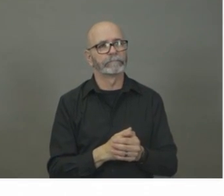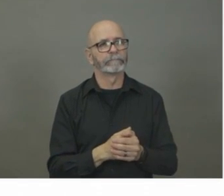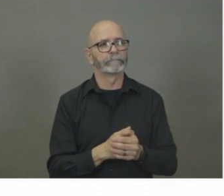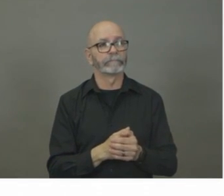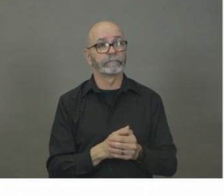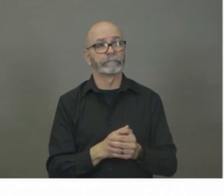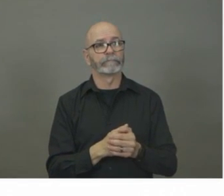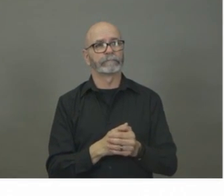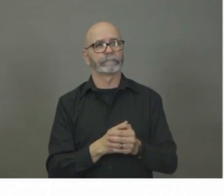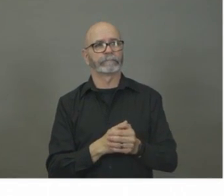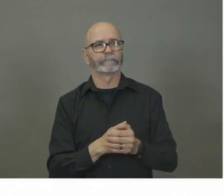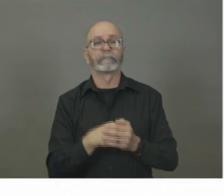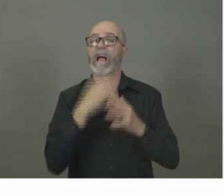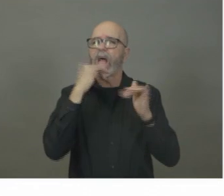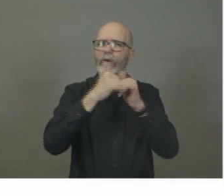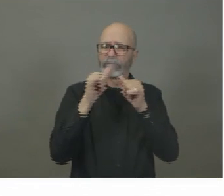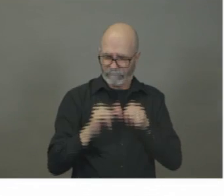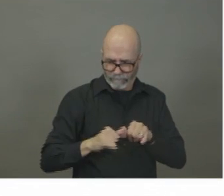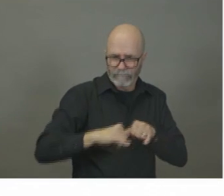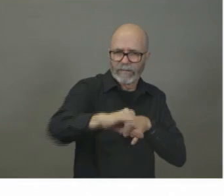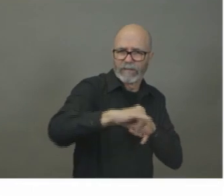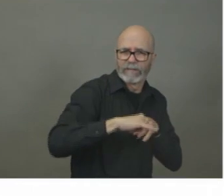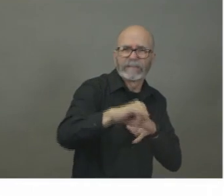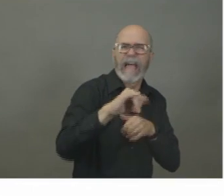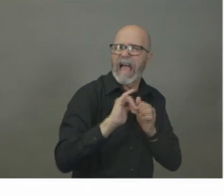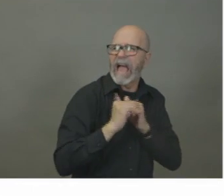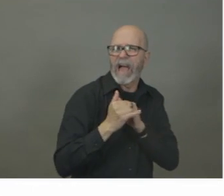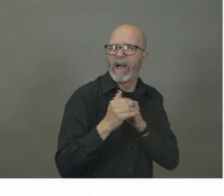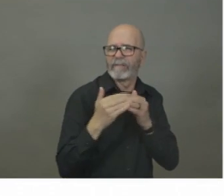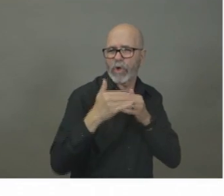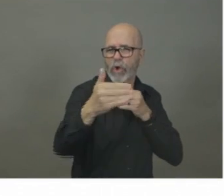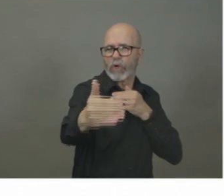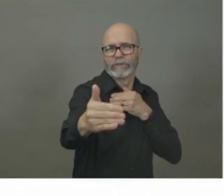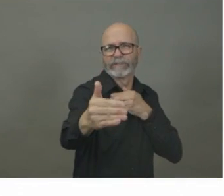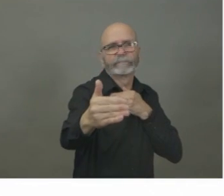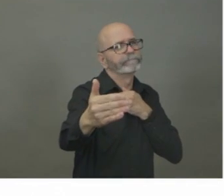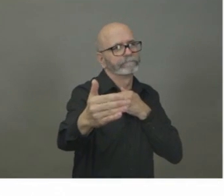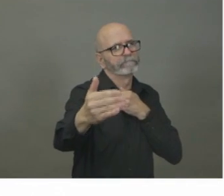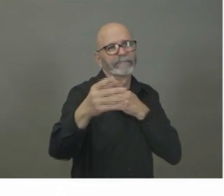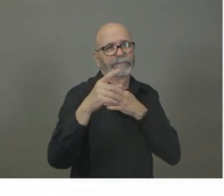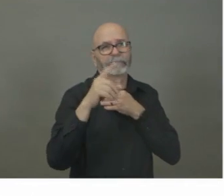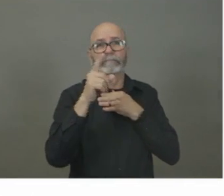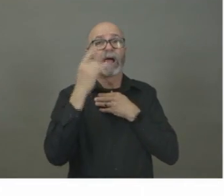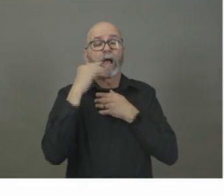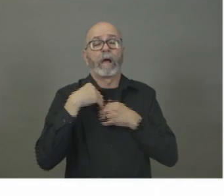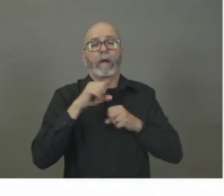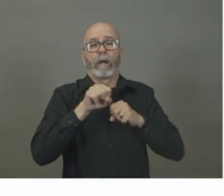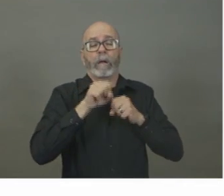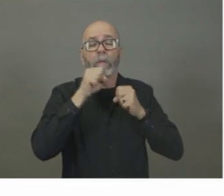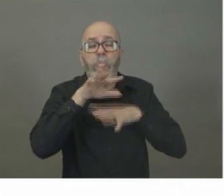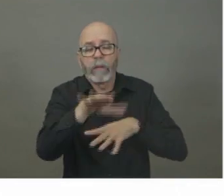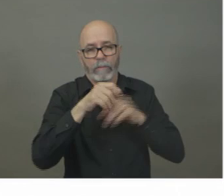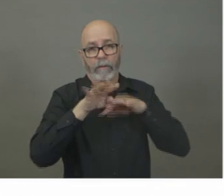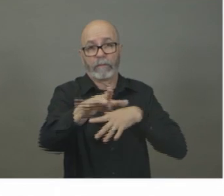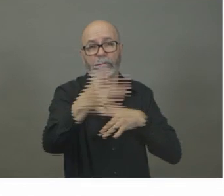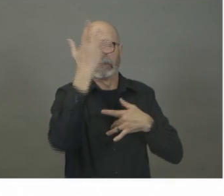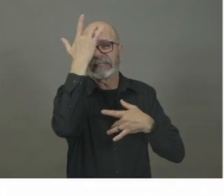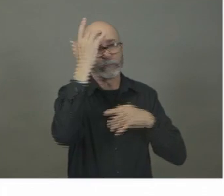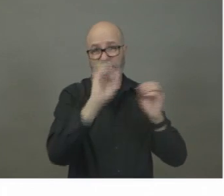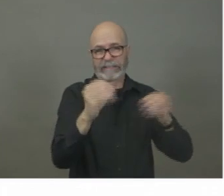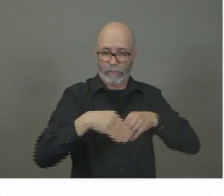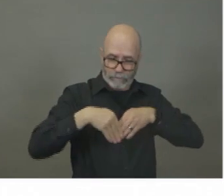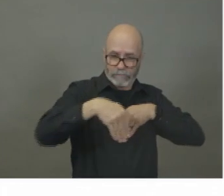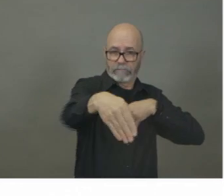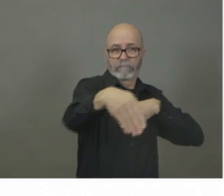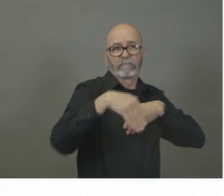distancing. So how do we keep people away from each other so there's not that a chance to spread the disease? That is why we're saying people who